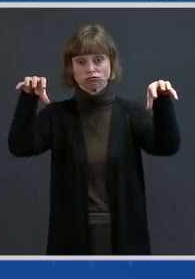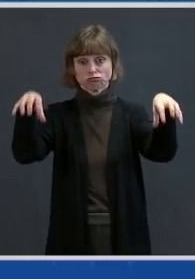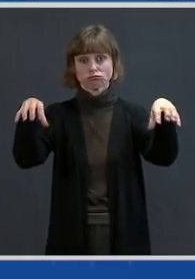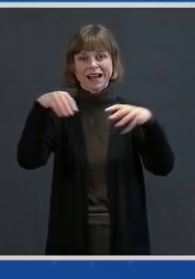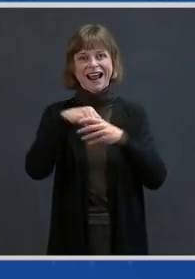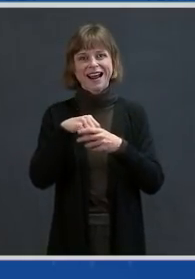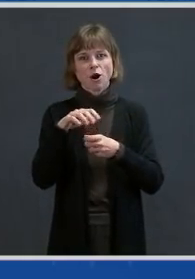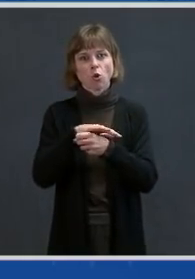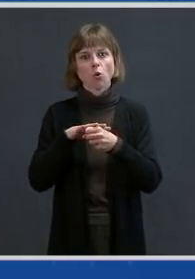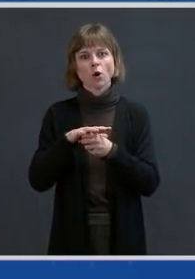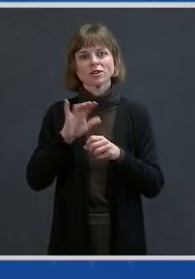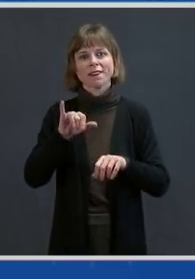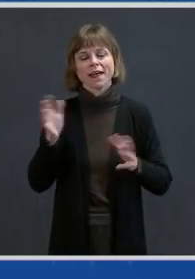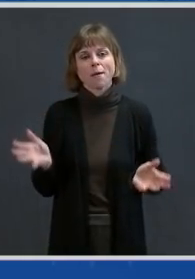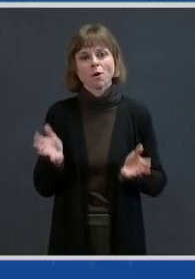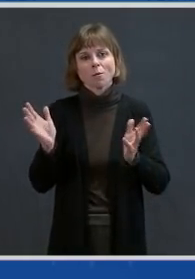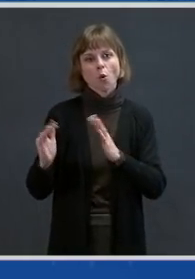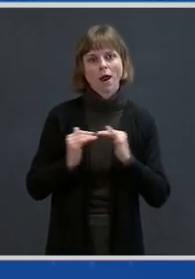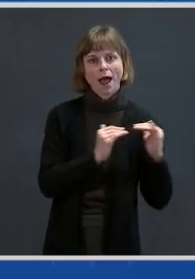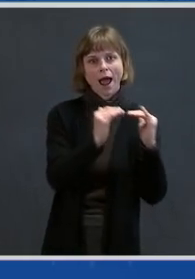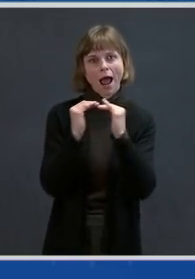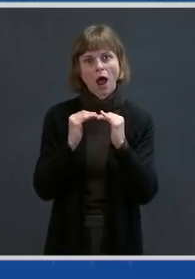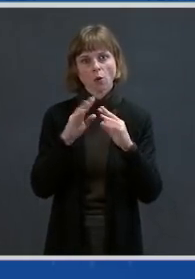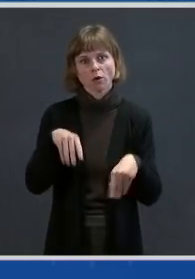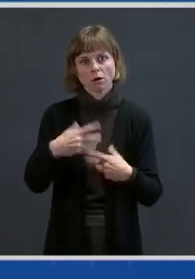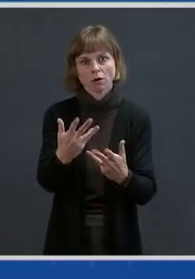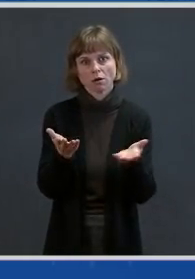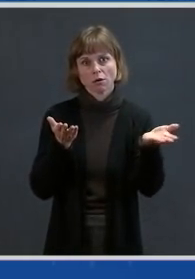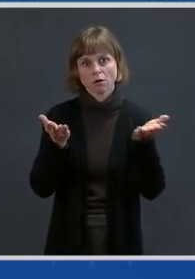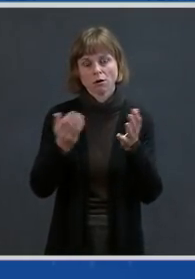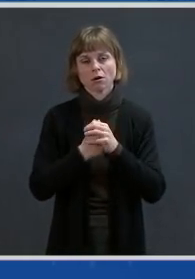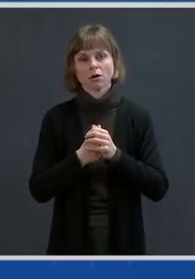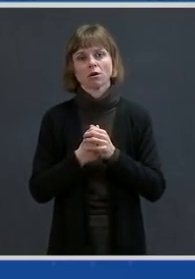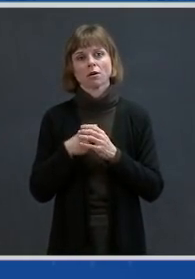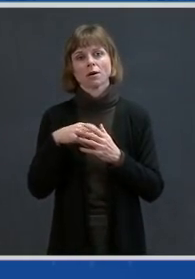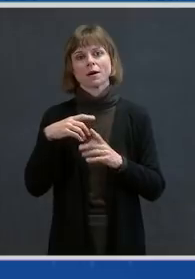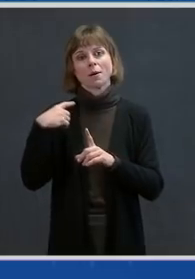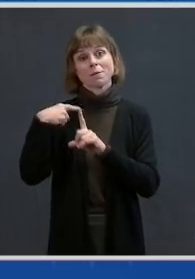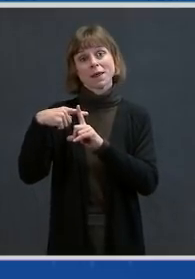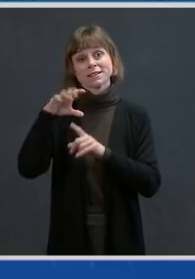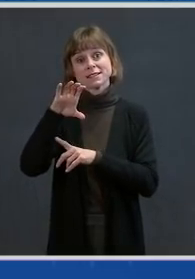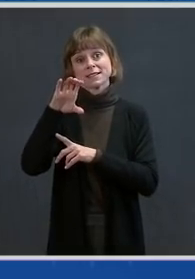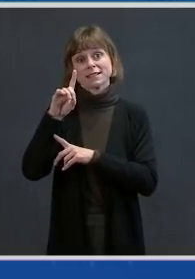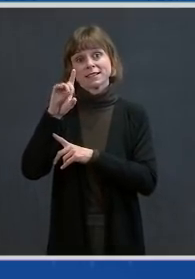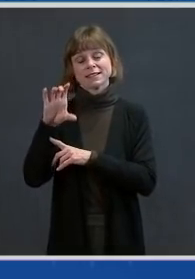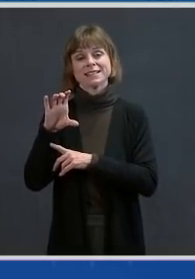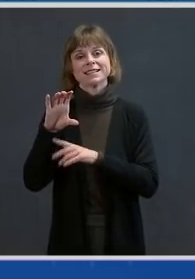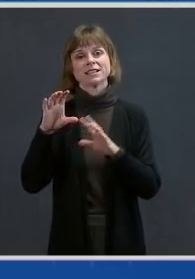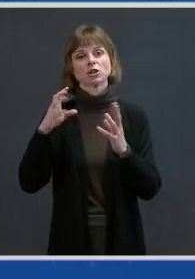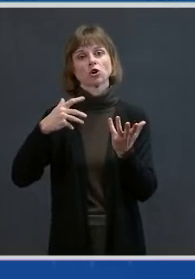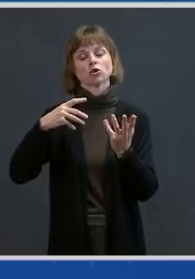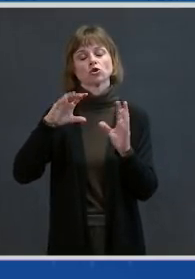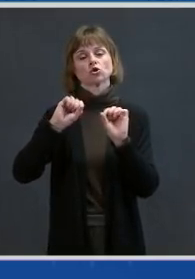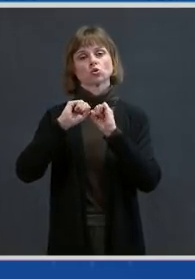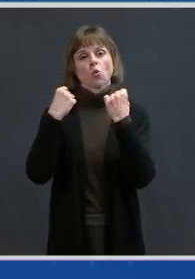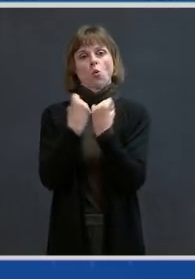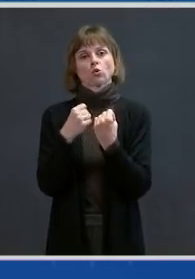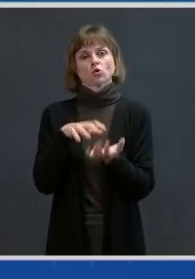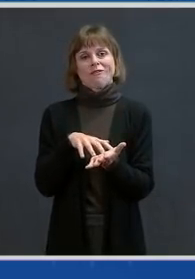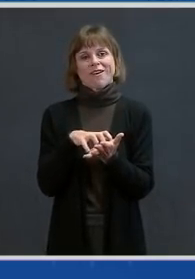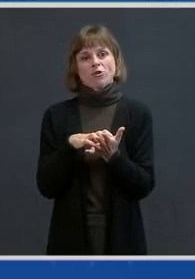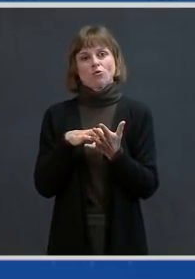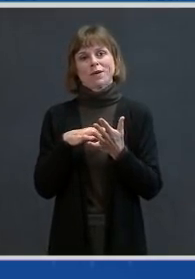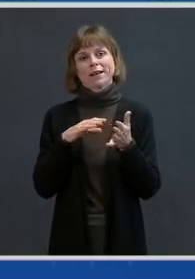promote equity, deploying the CDC's Social Vulnerability Index. In closing, I want to come back to the important